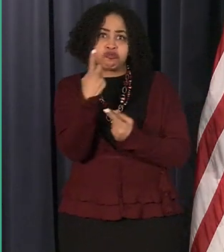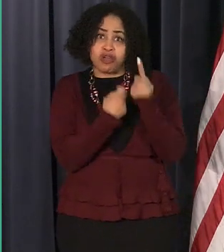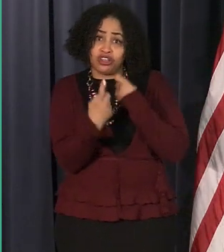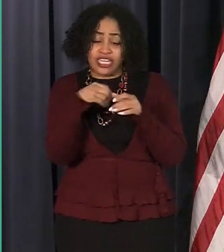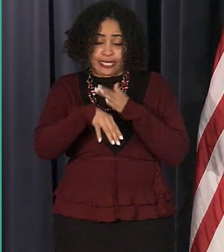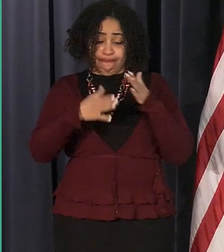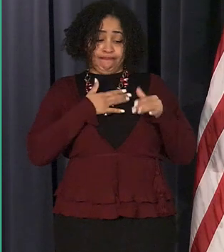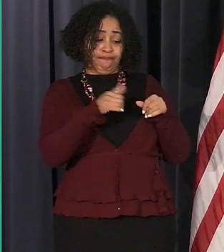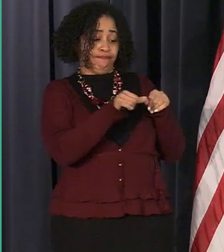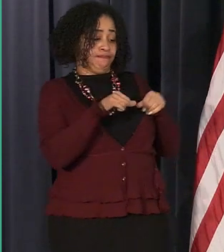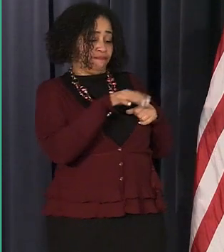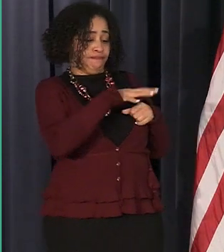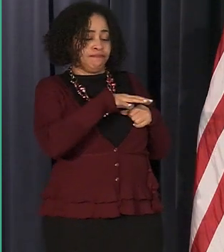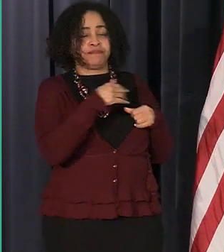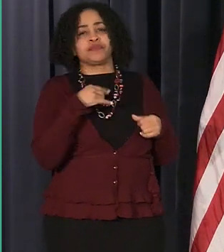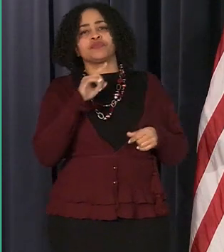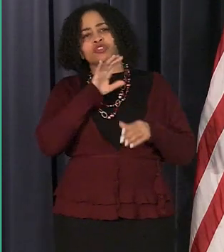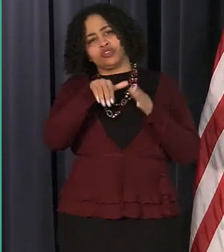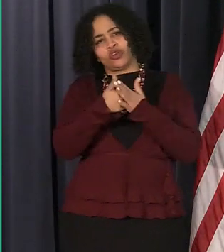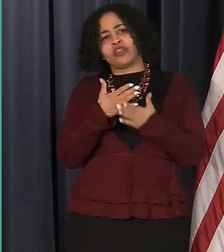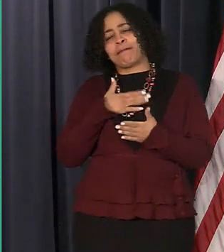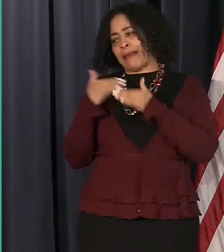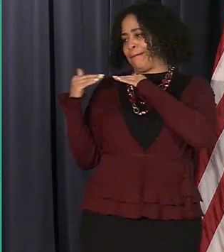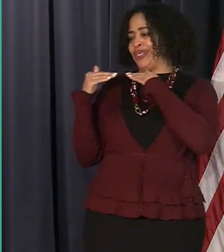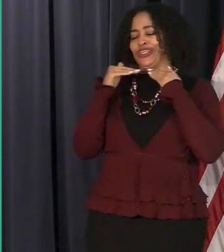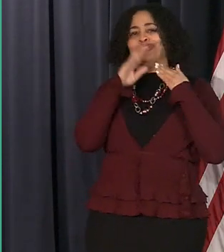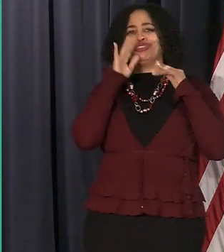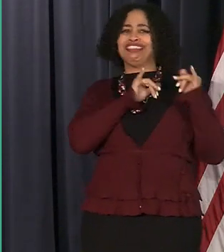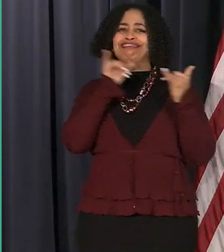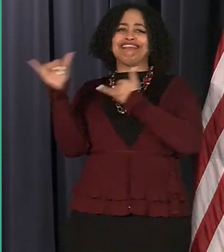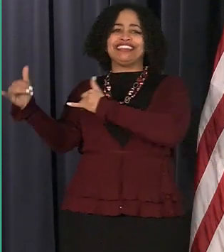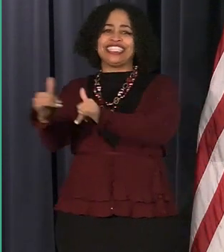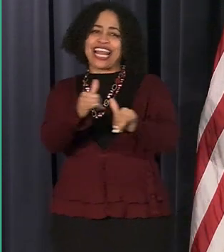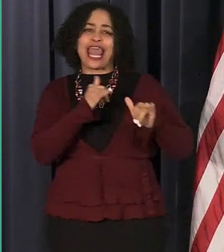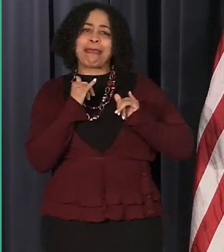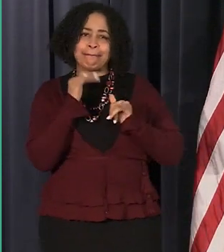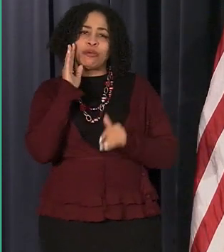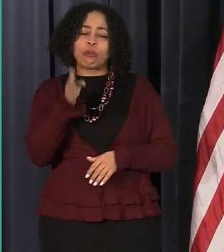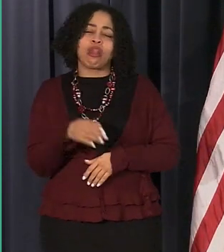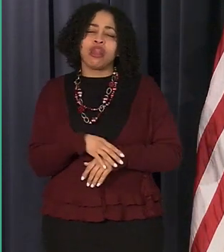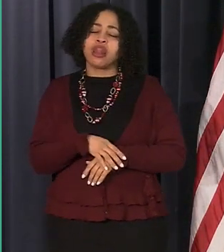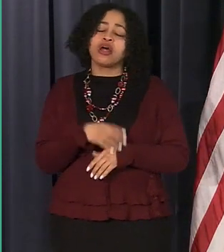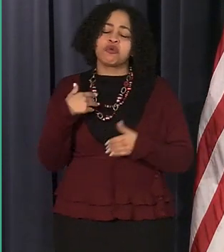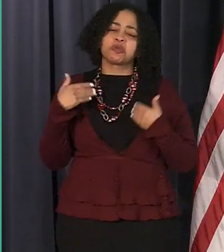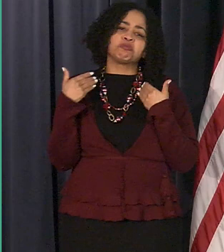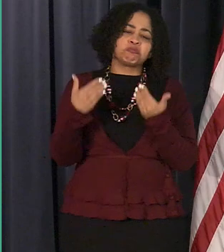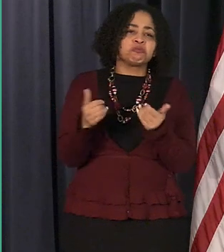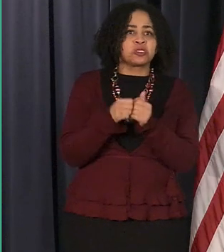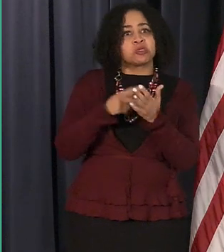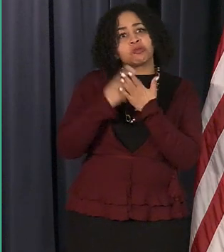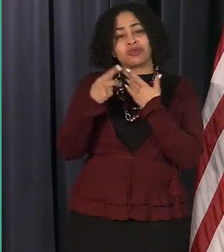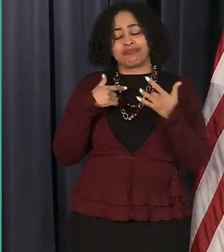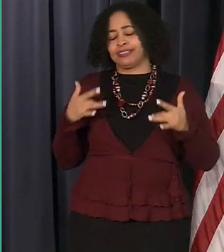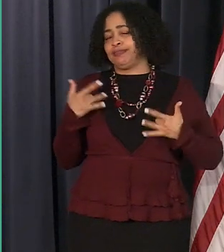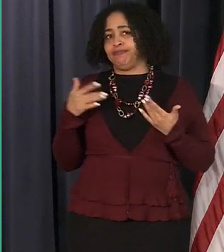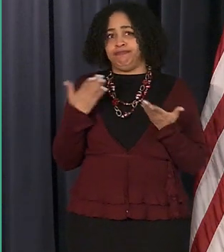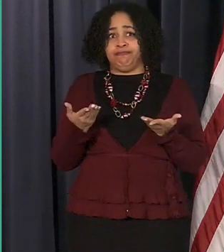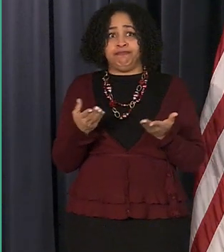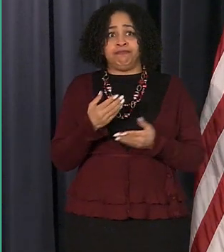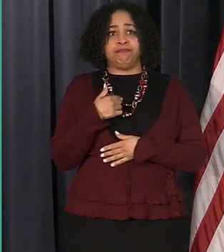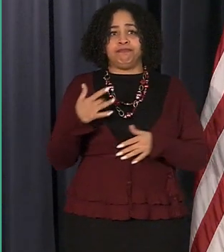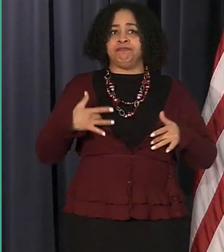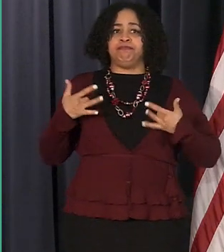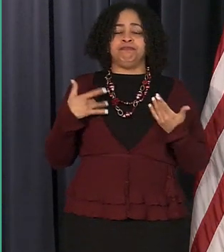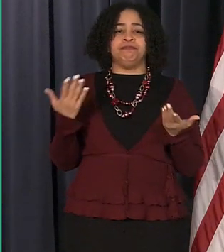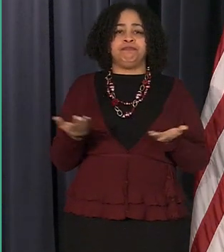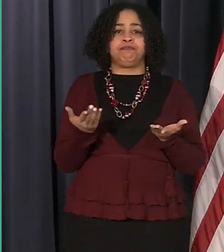within my district as i'm sure all of my colleagues will as we move this program forward so delighted to be here delighted to see this